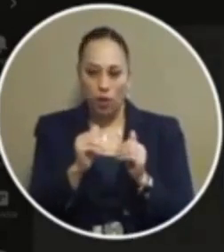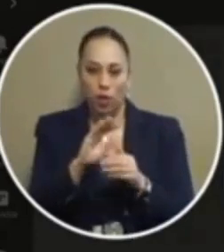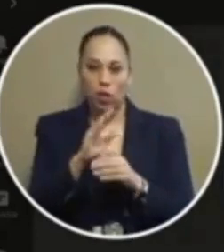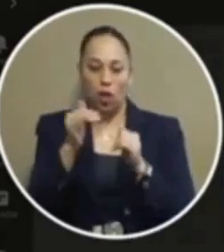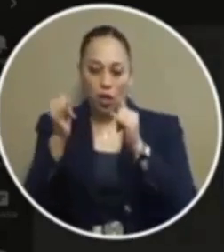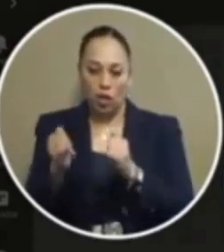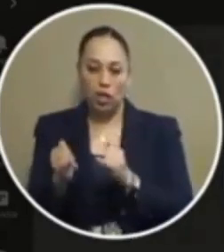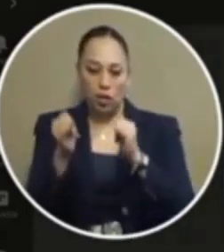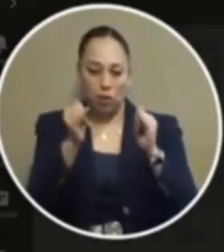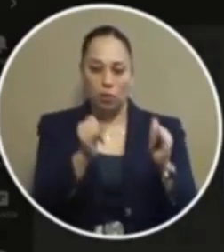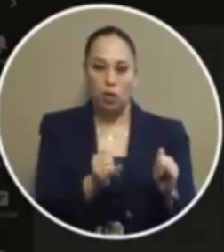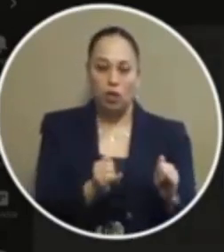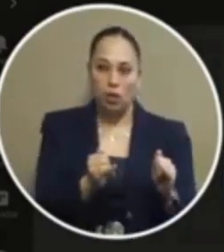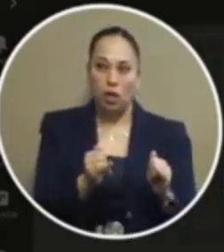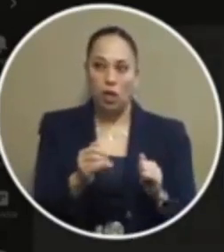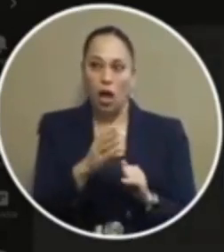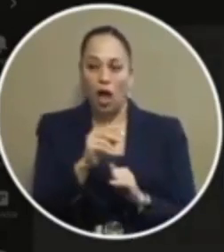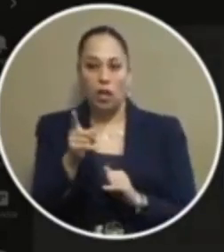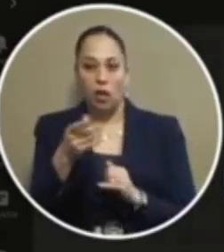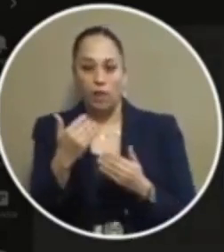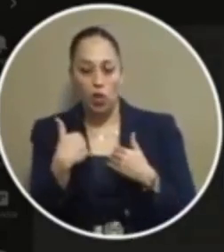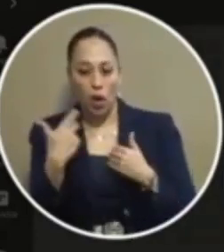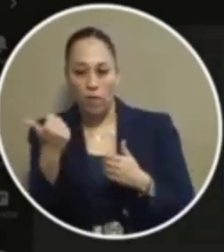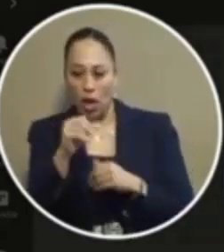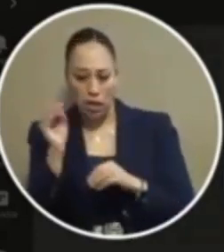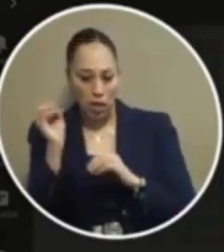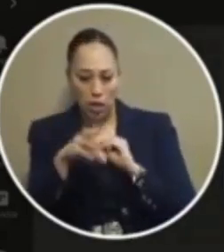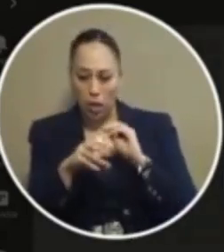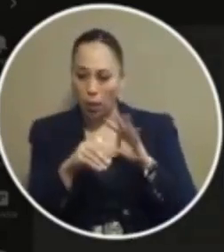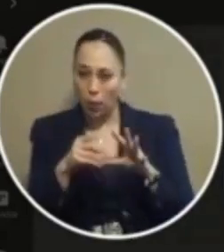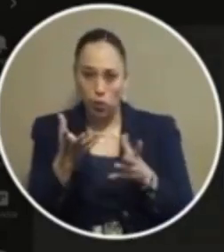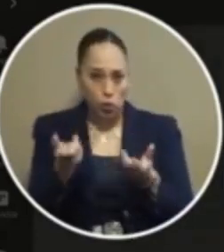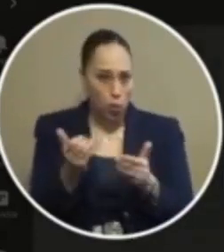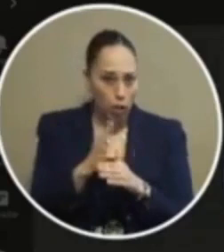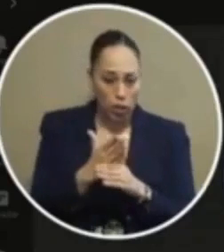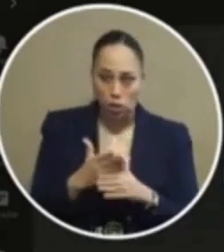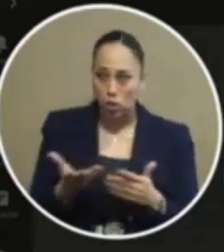individually um and and if you had input for us that you would like to share